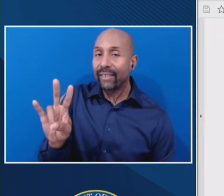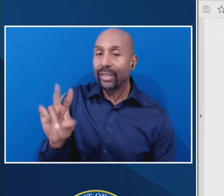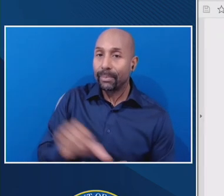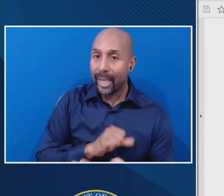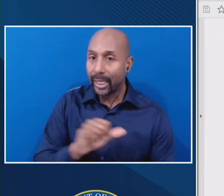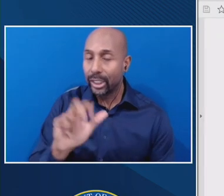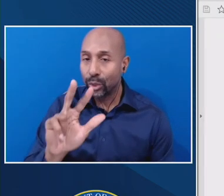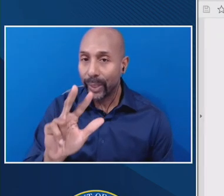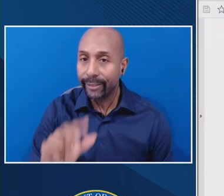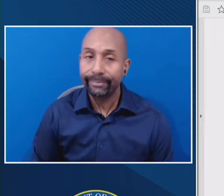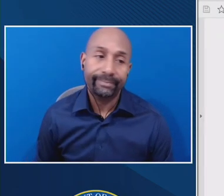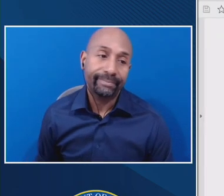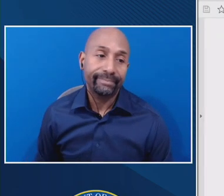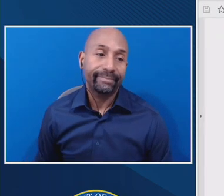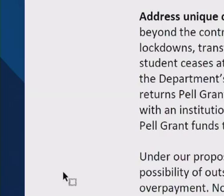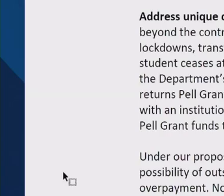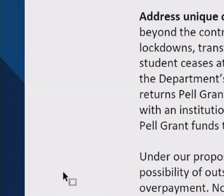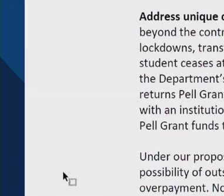Um,